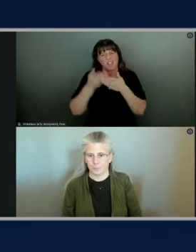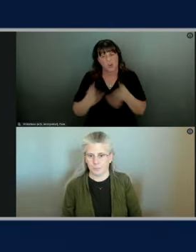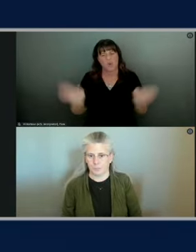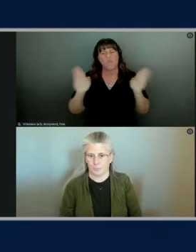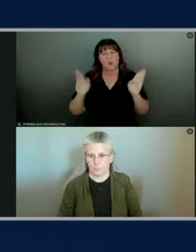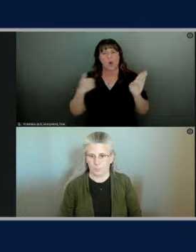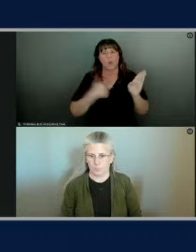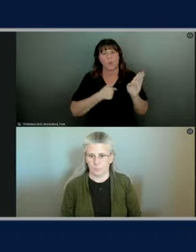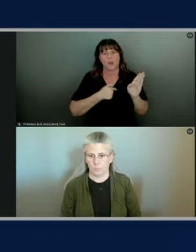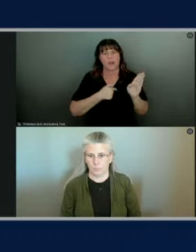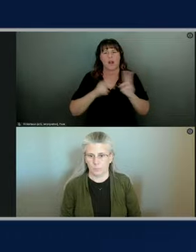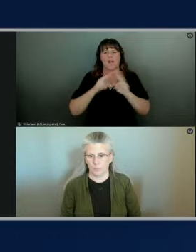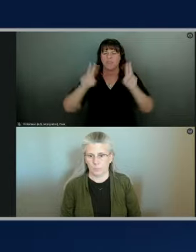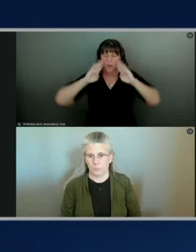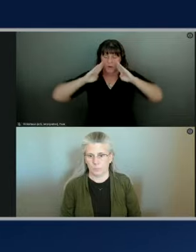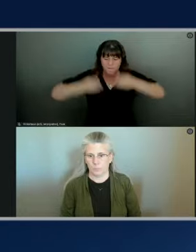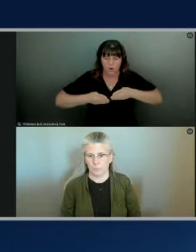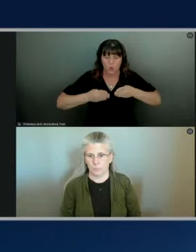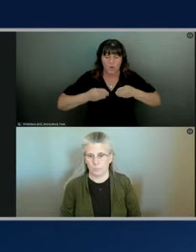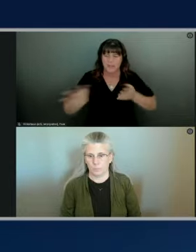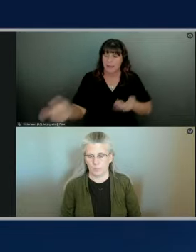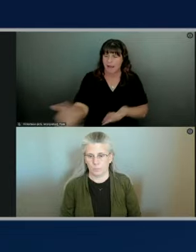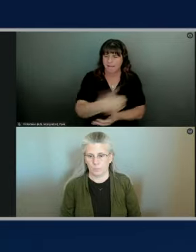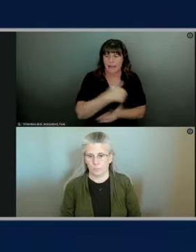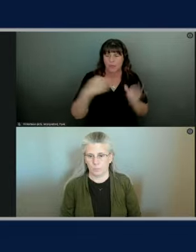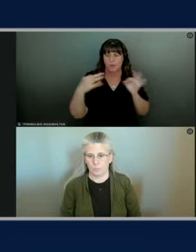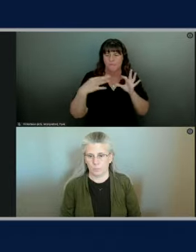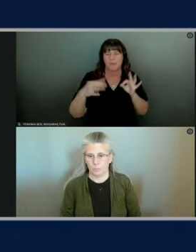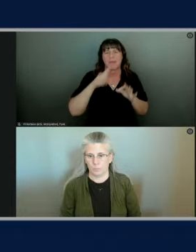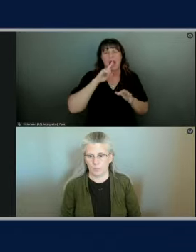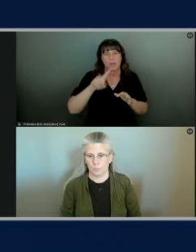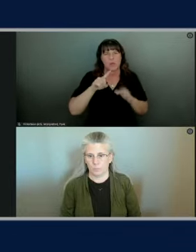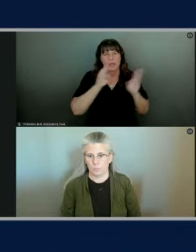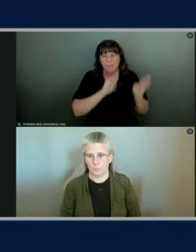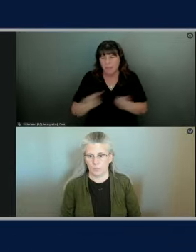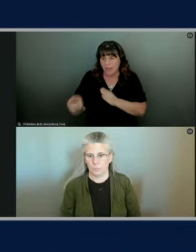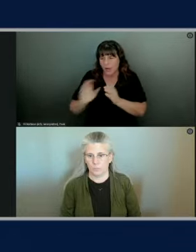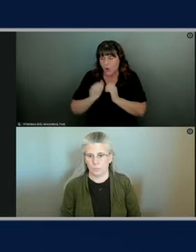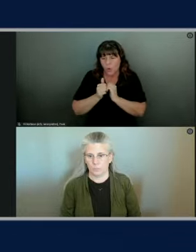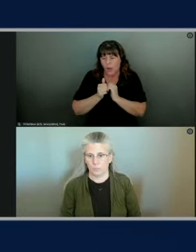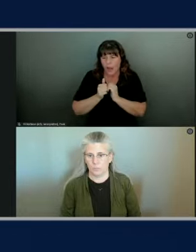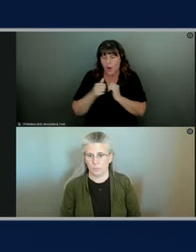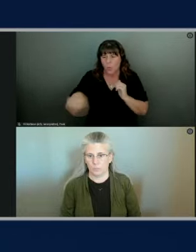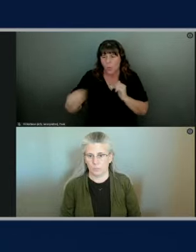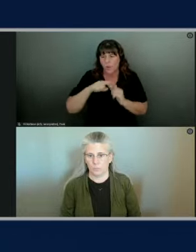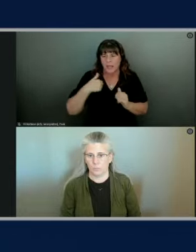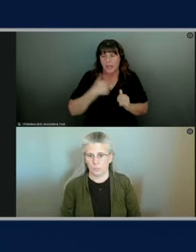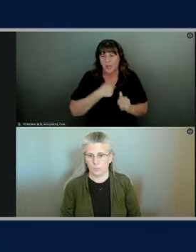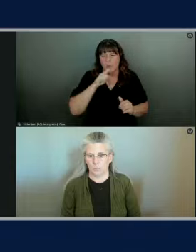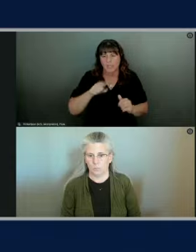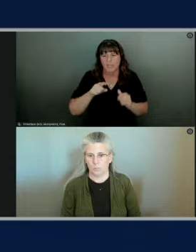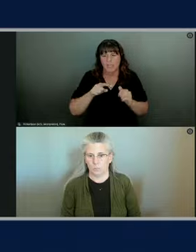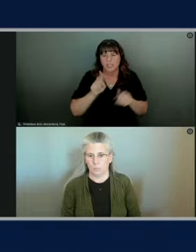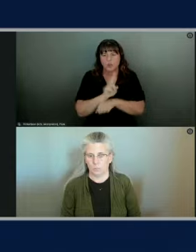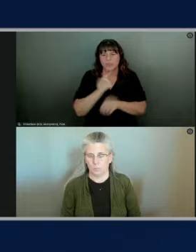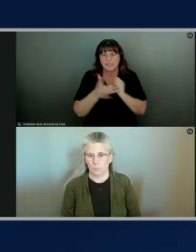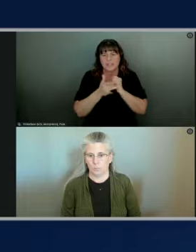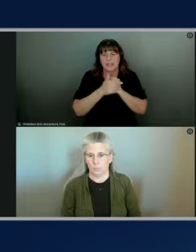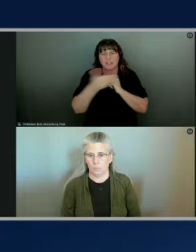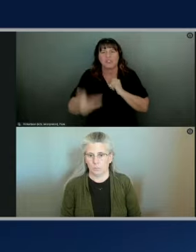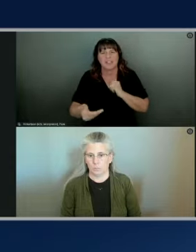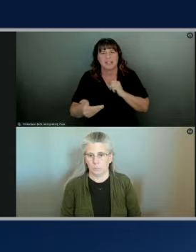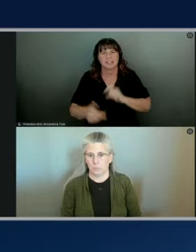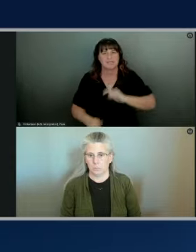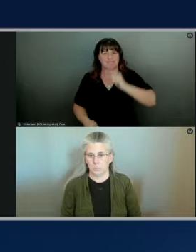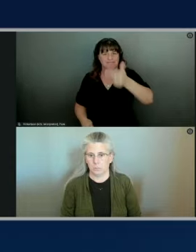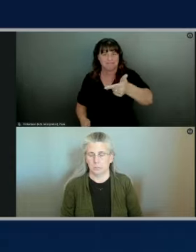are highly focused on gathering that feedback and being really methodical about where we take this technology next okay that makes sense